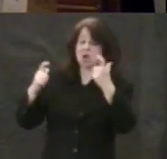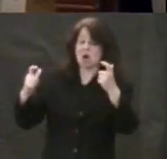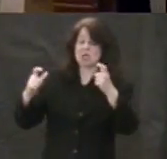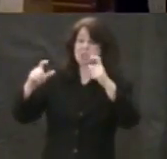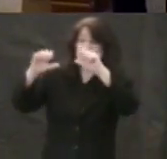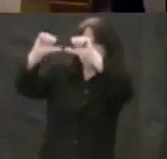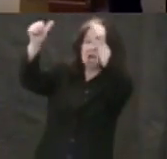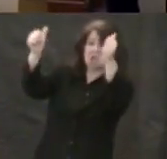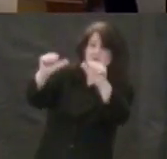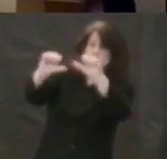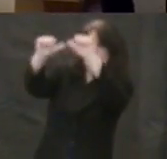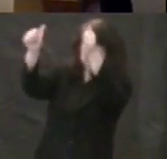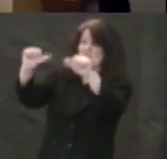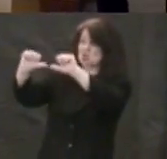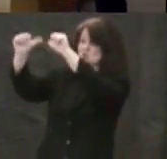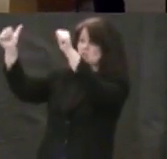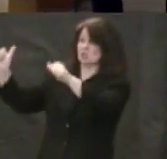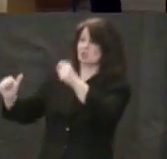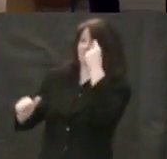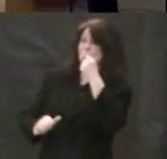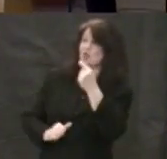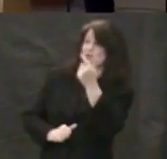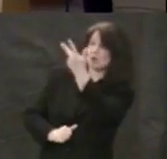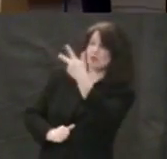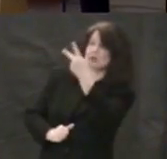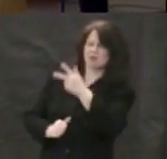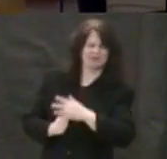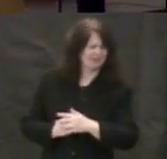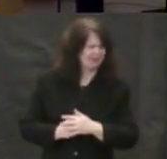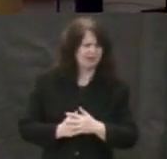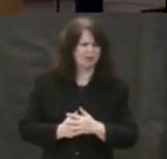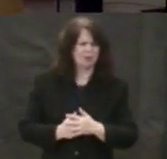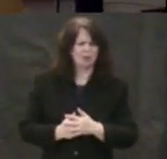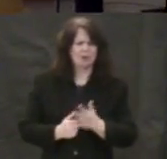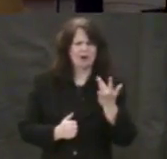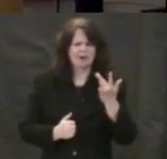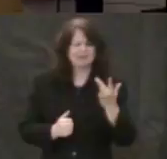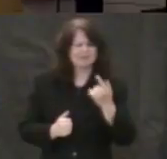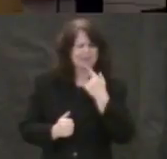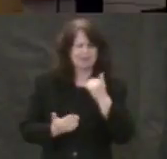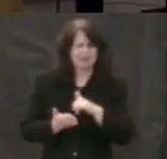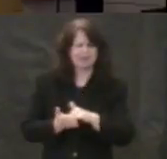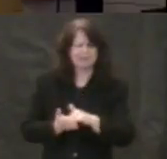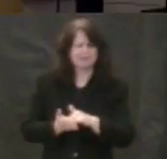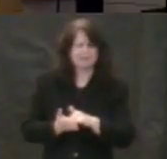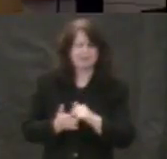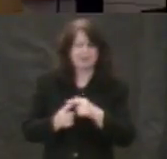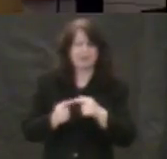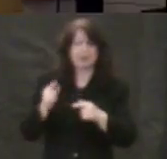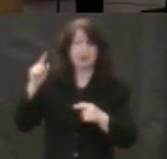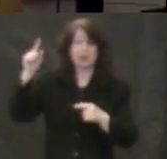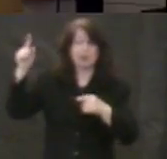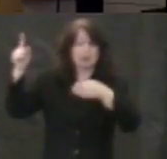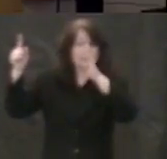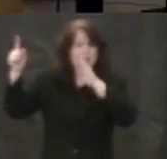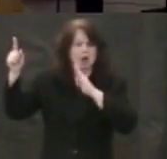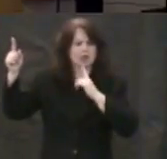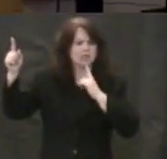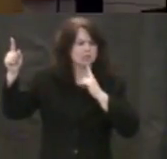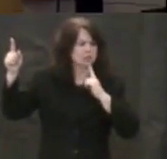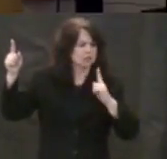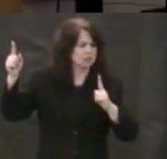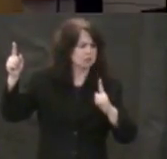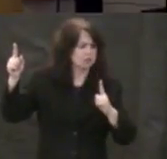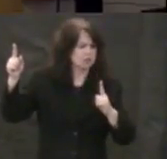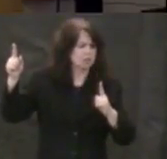for Moses and one for Eli. What in the world is that? And then when the voice comes, he, along with the